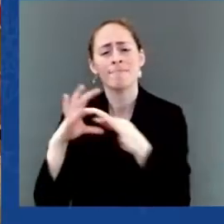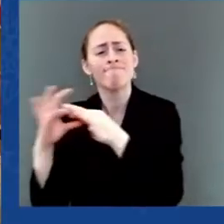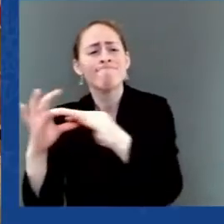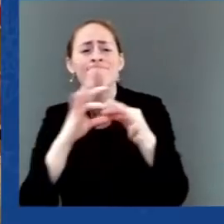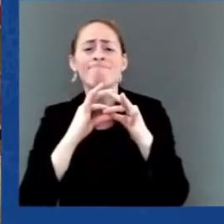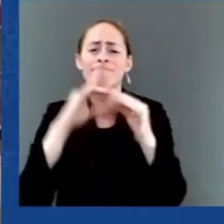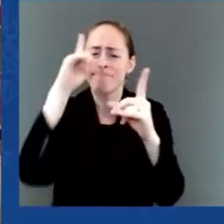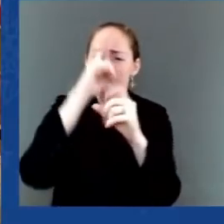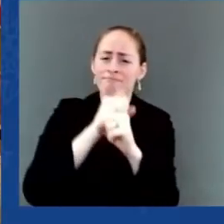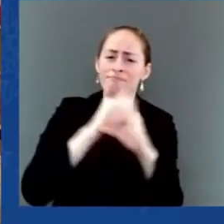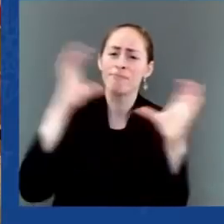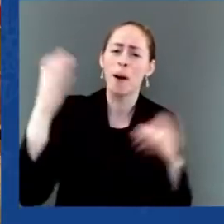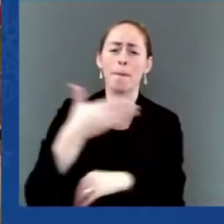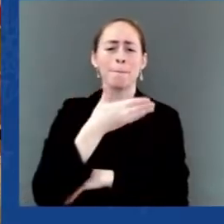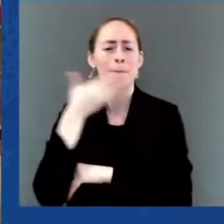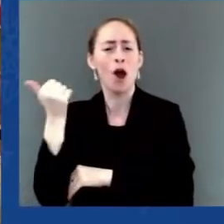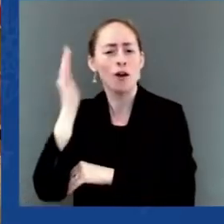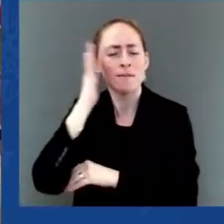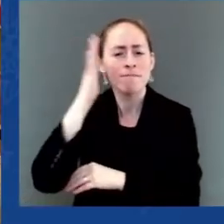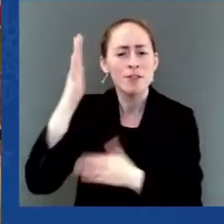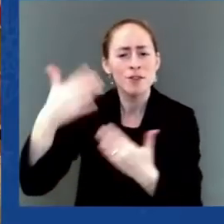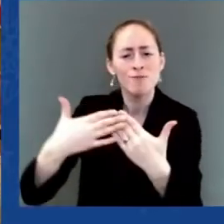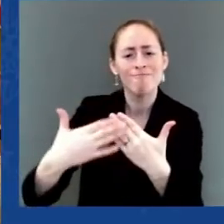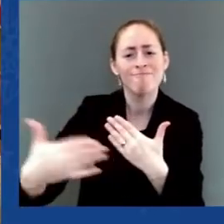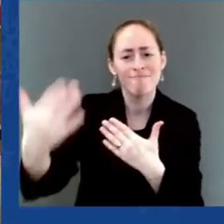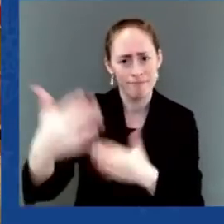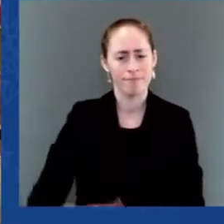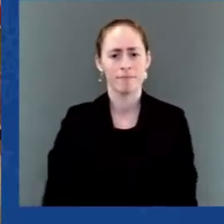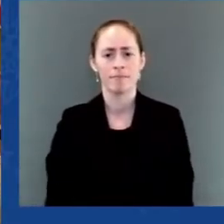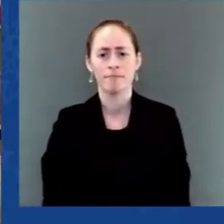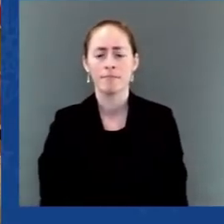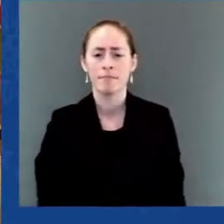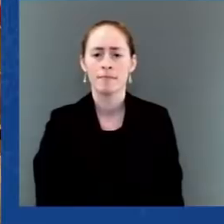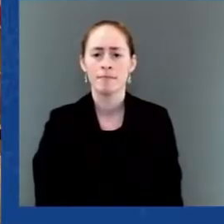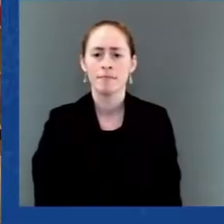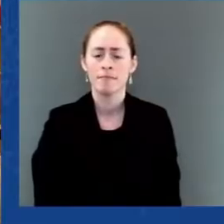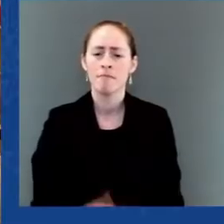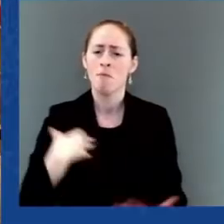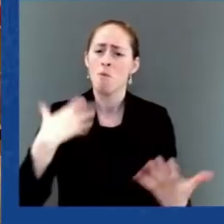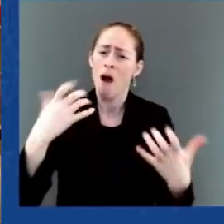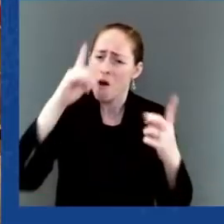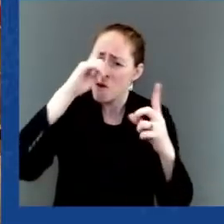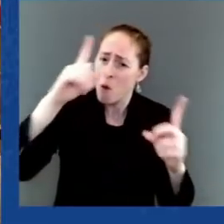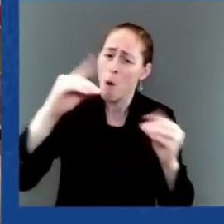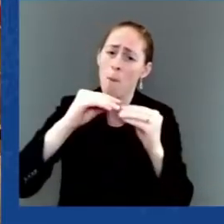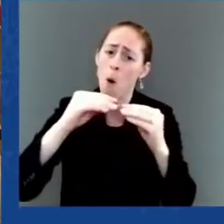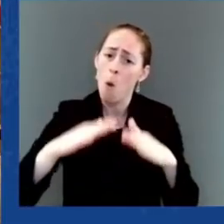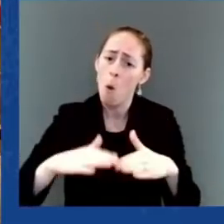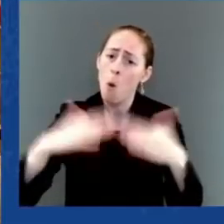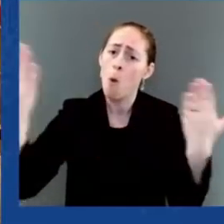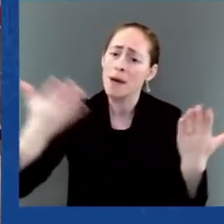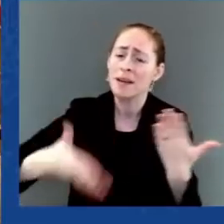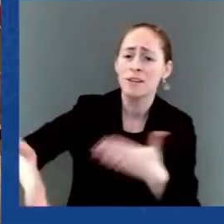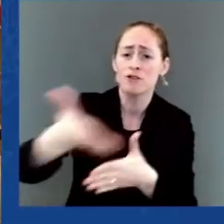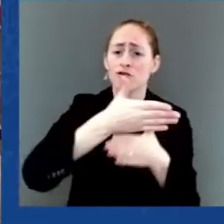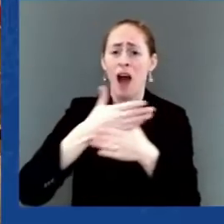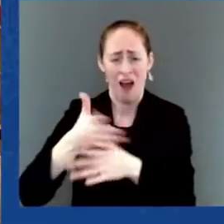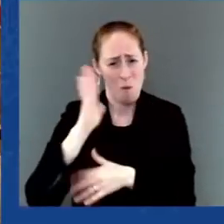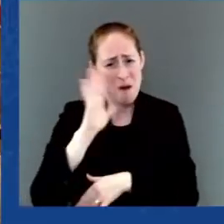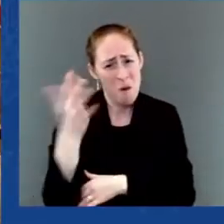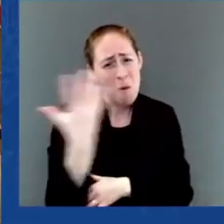allow us to grow and develop as no other region of the world on behalf of our